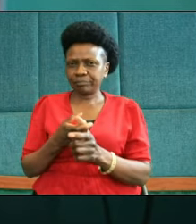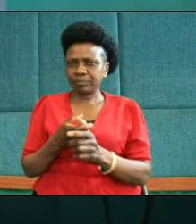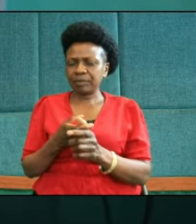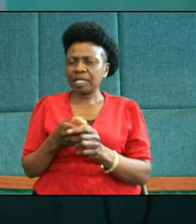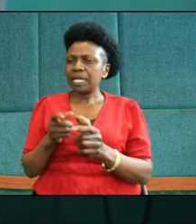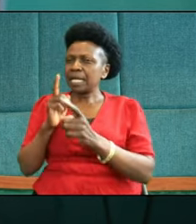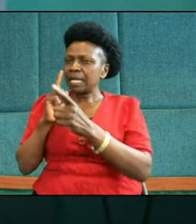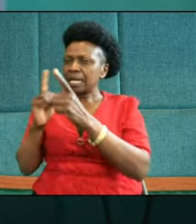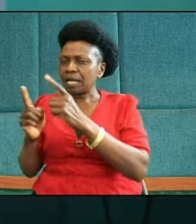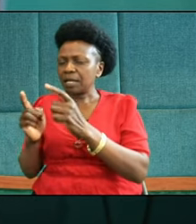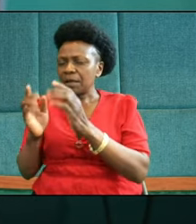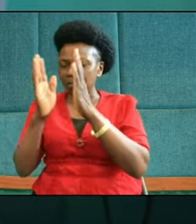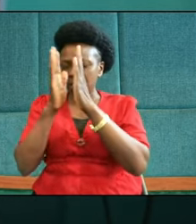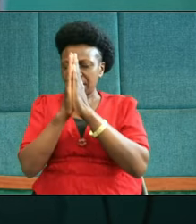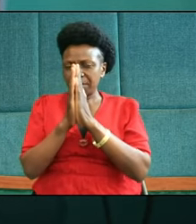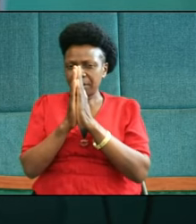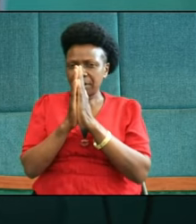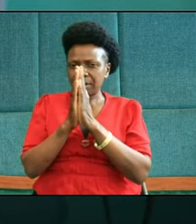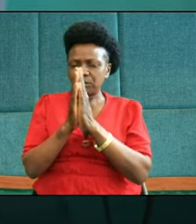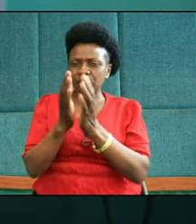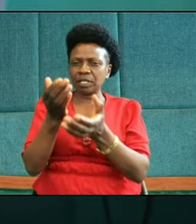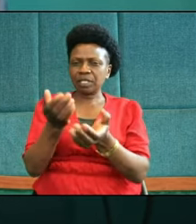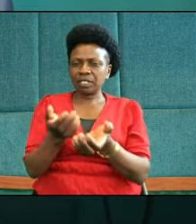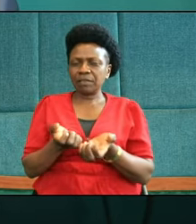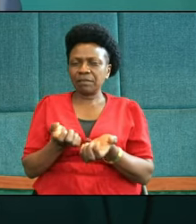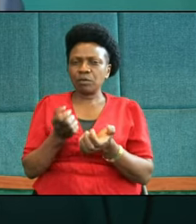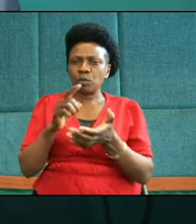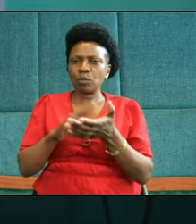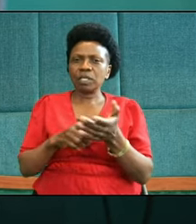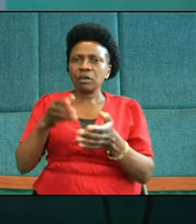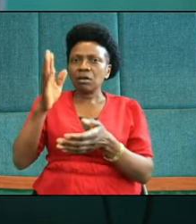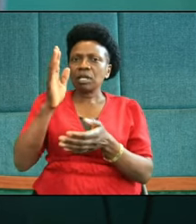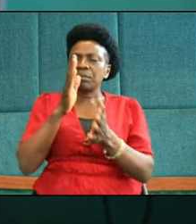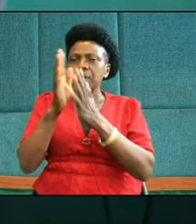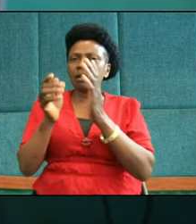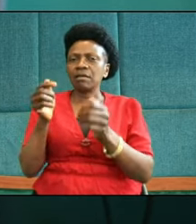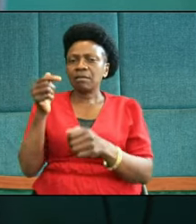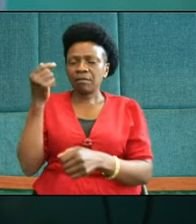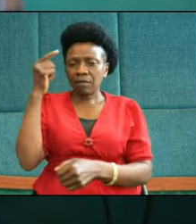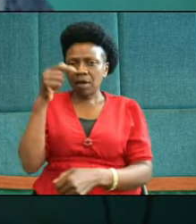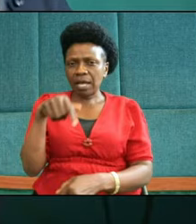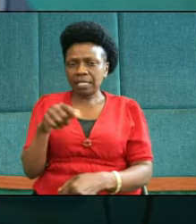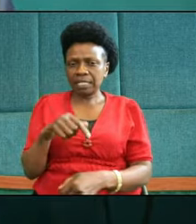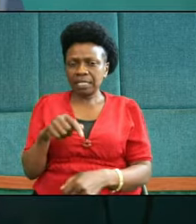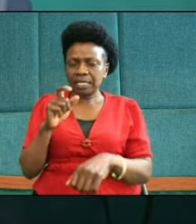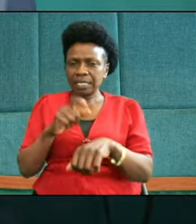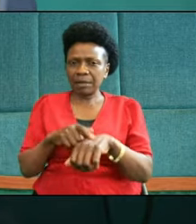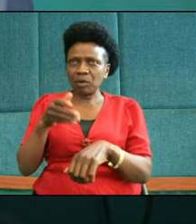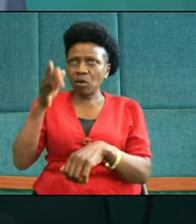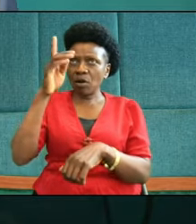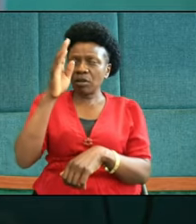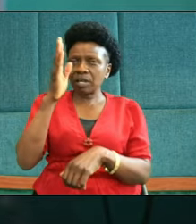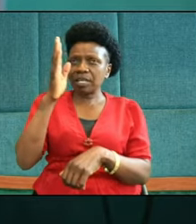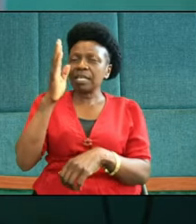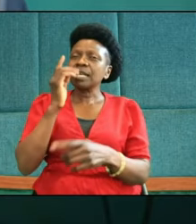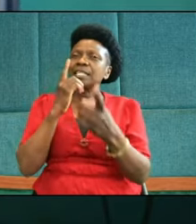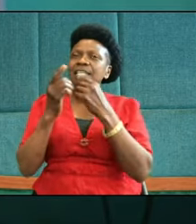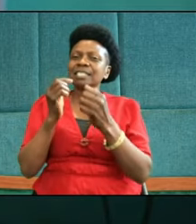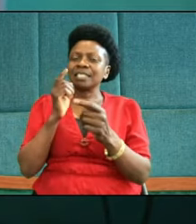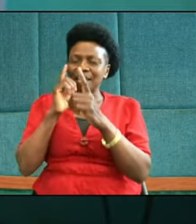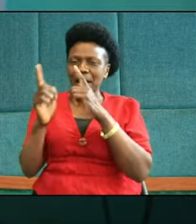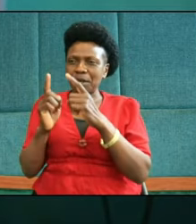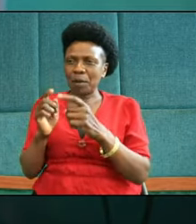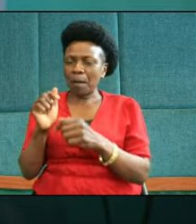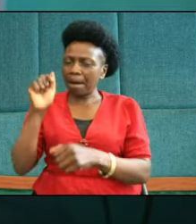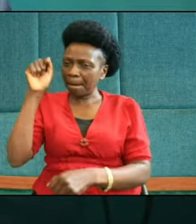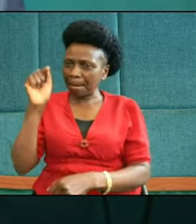price which the Lord has prepared for us. When God says run, we must run. when heaven